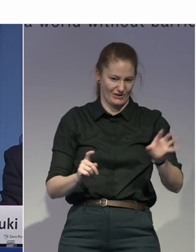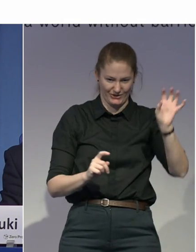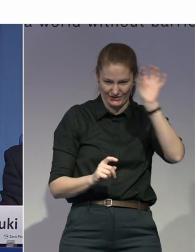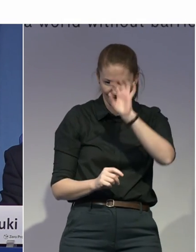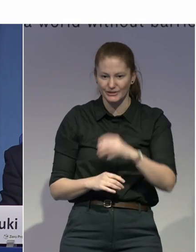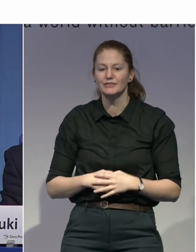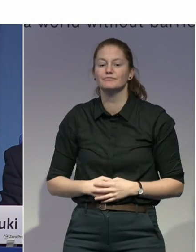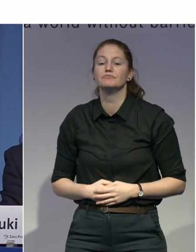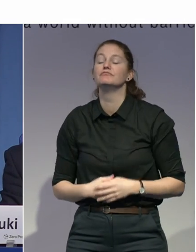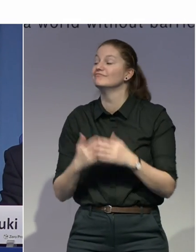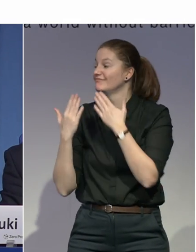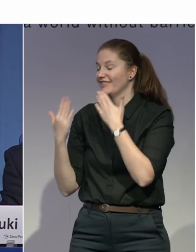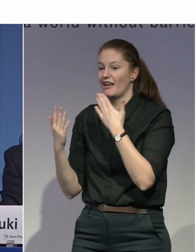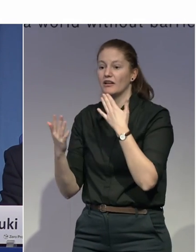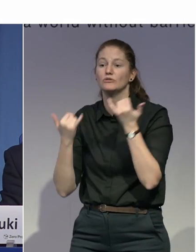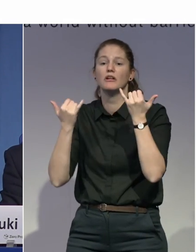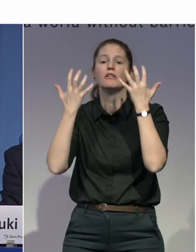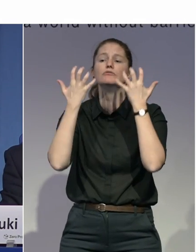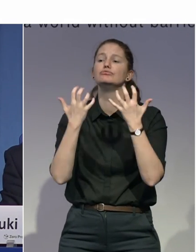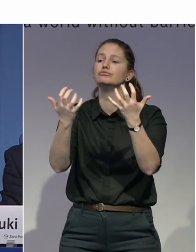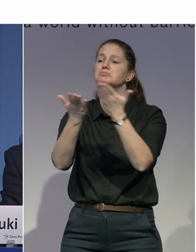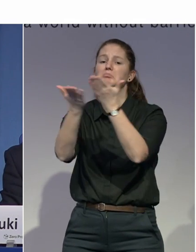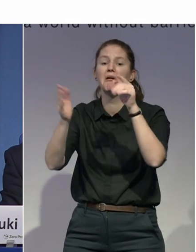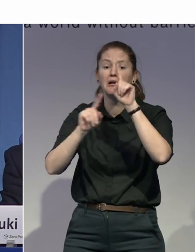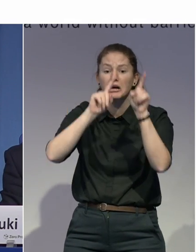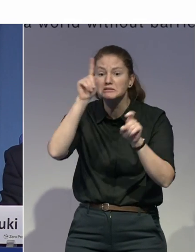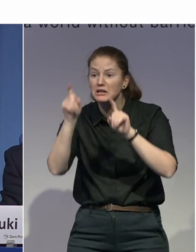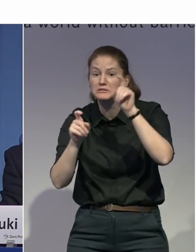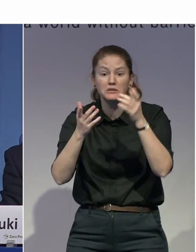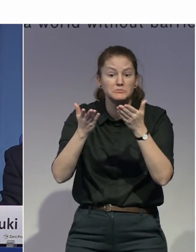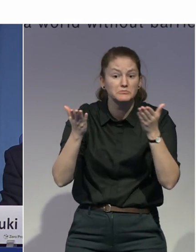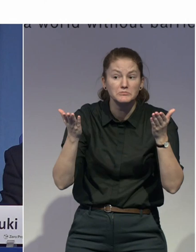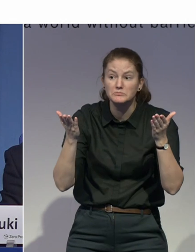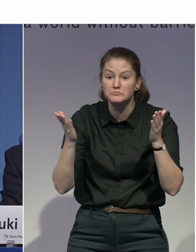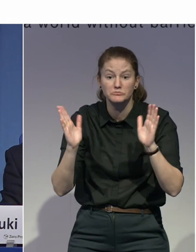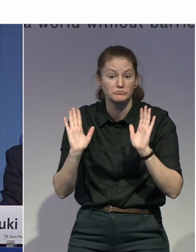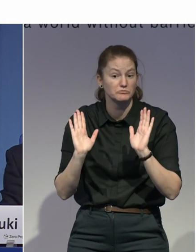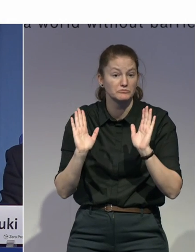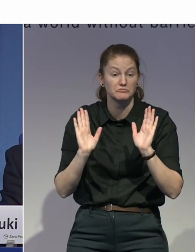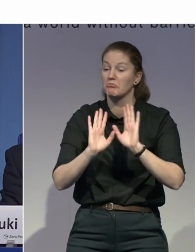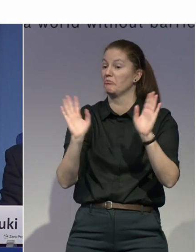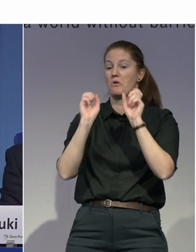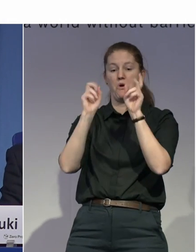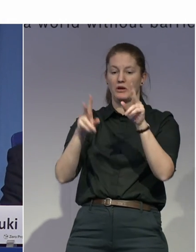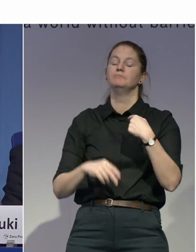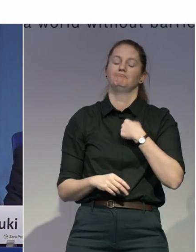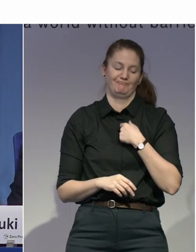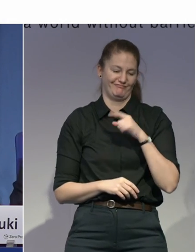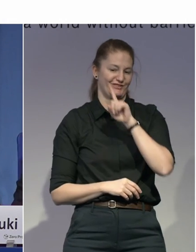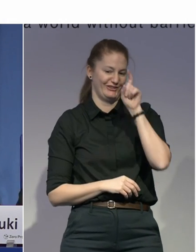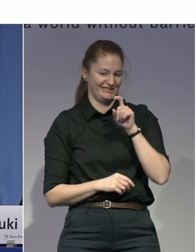Okay. So my next question is what strategies are you putting in place to address those challenges?